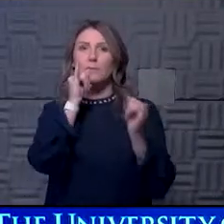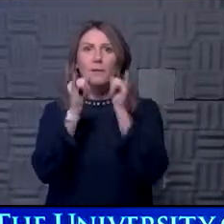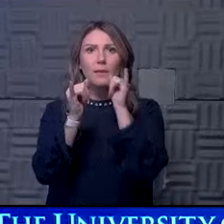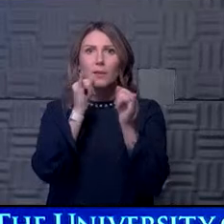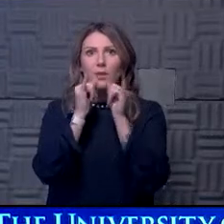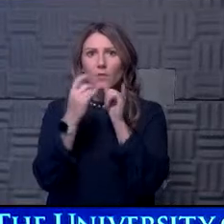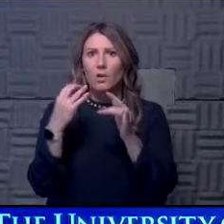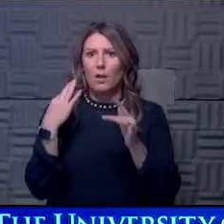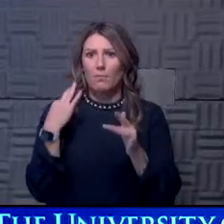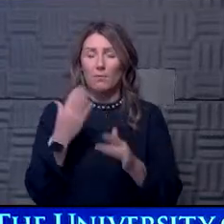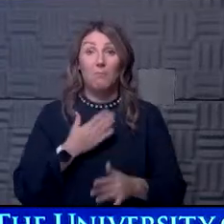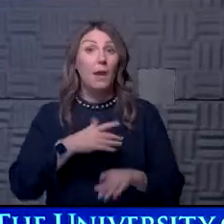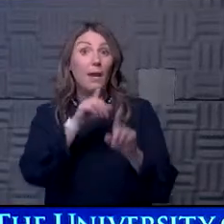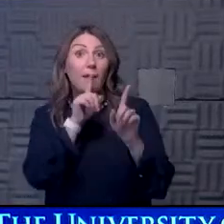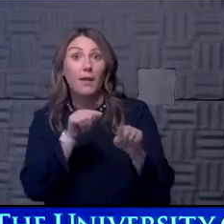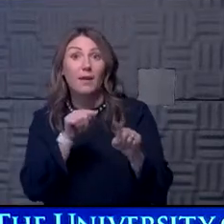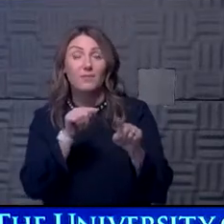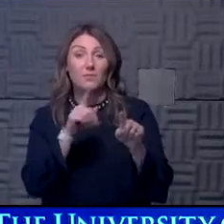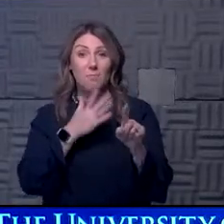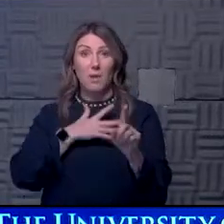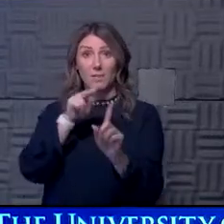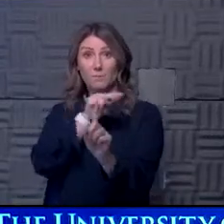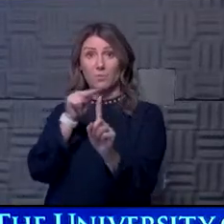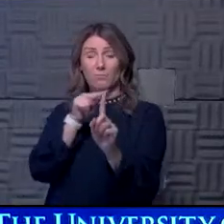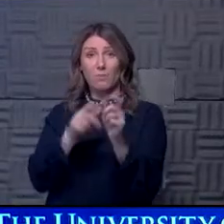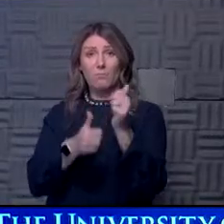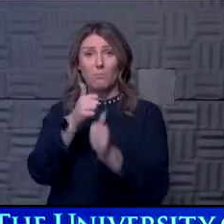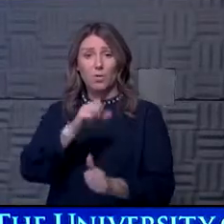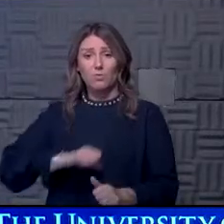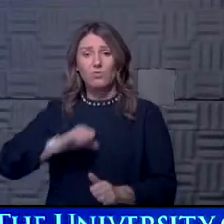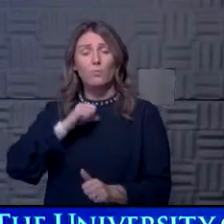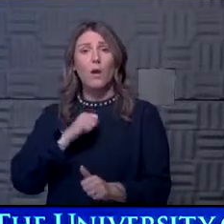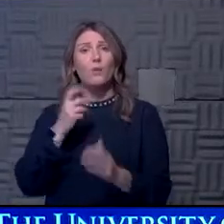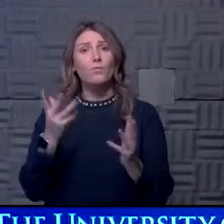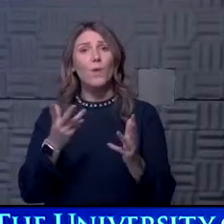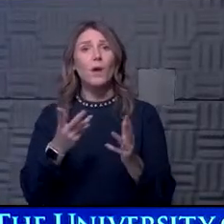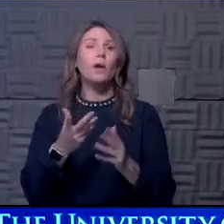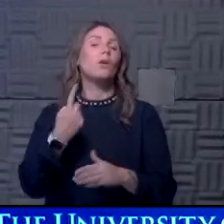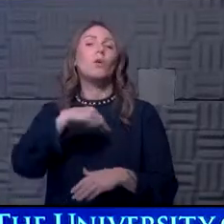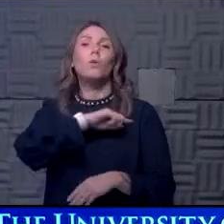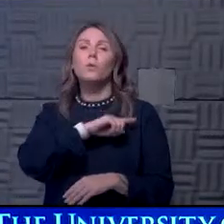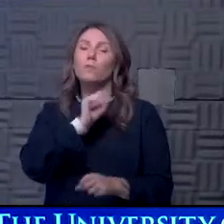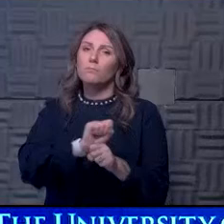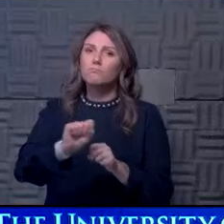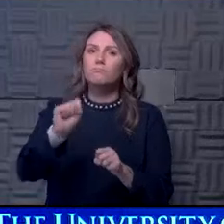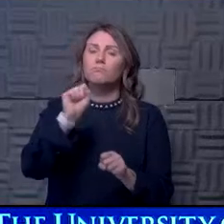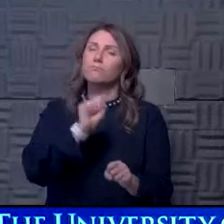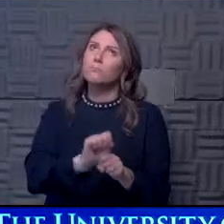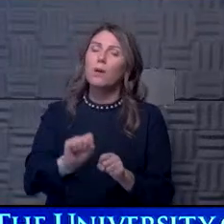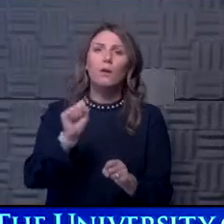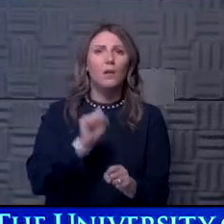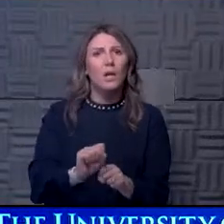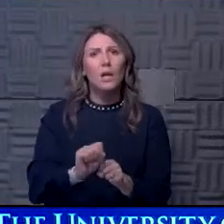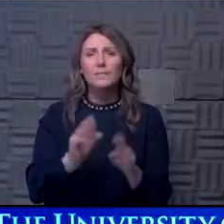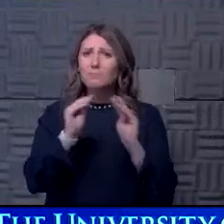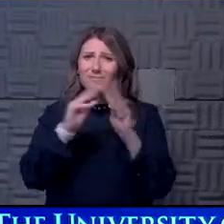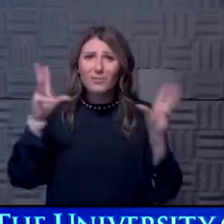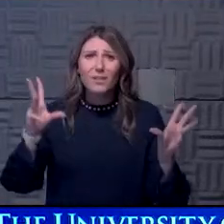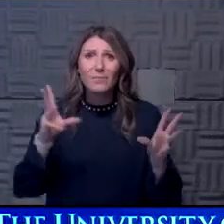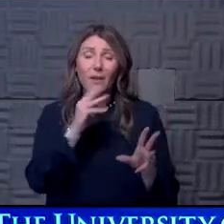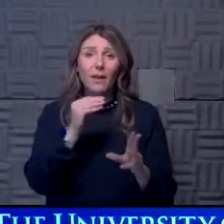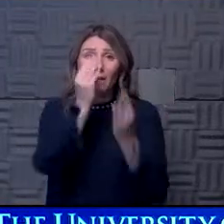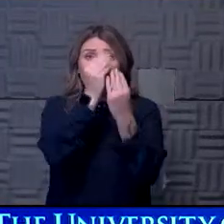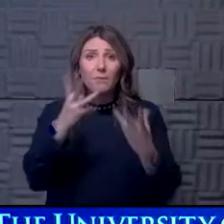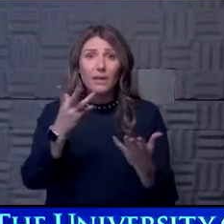an applicant. And, and my answer was, uh, from my perspective, I'm most proud about the fact that we have worked very, very hard to be transparent and